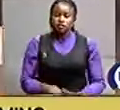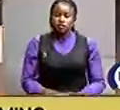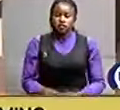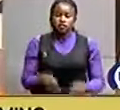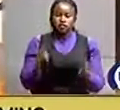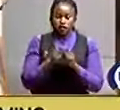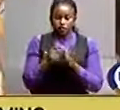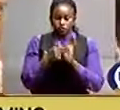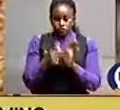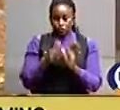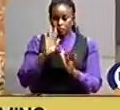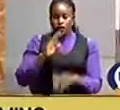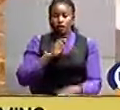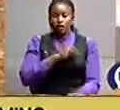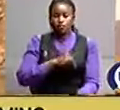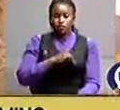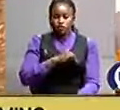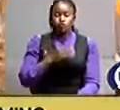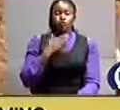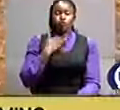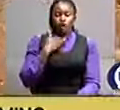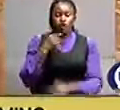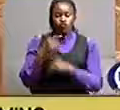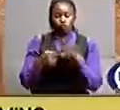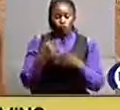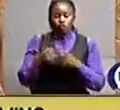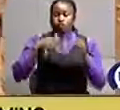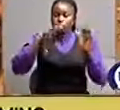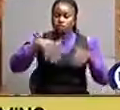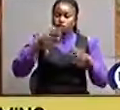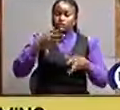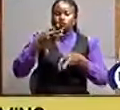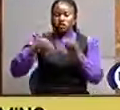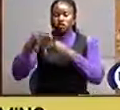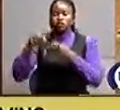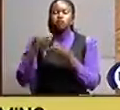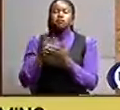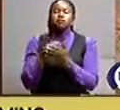that their mission was to cultivate and sell for income generation